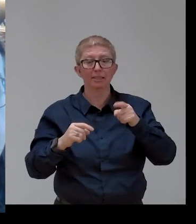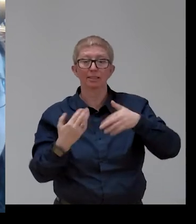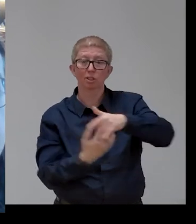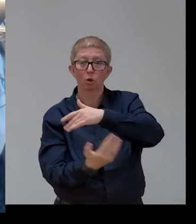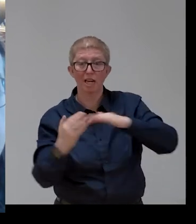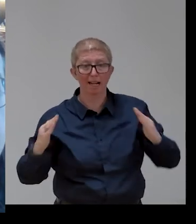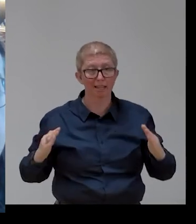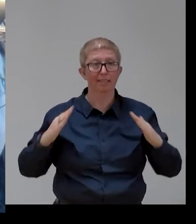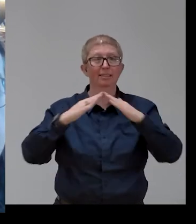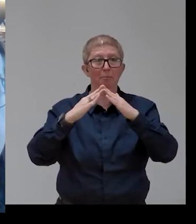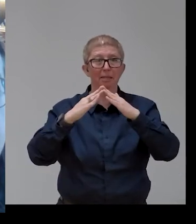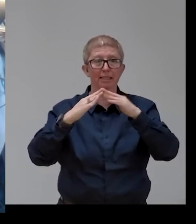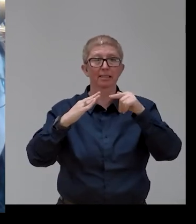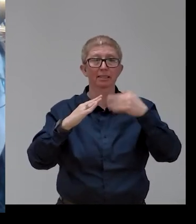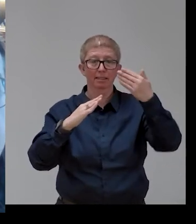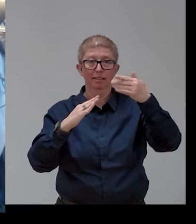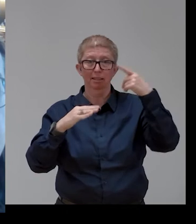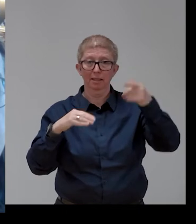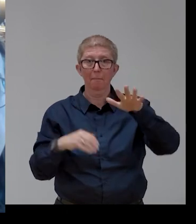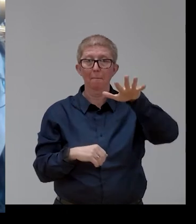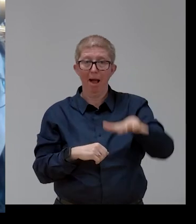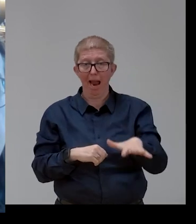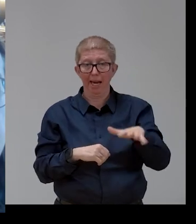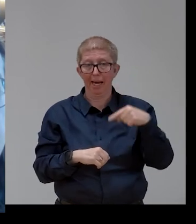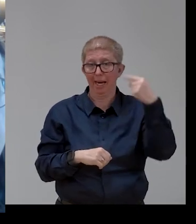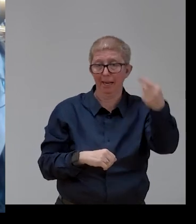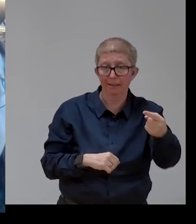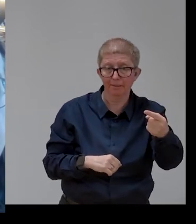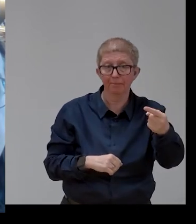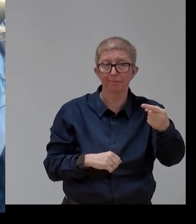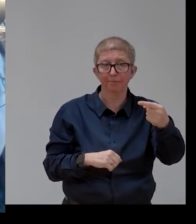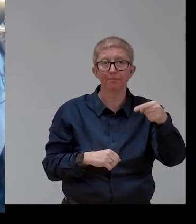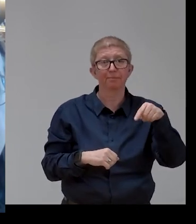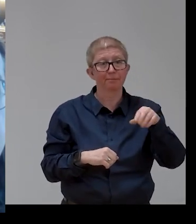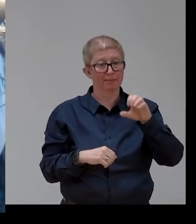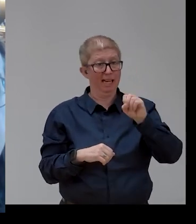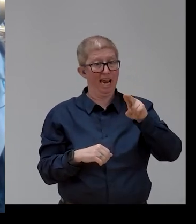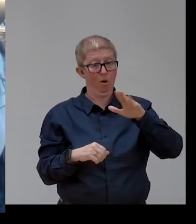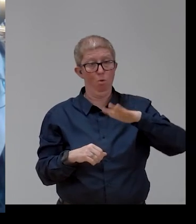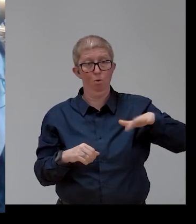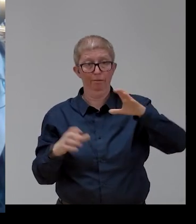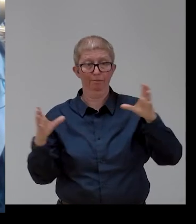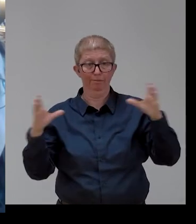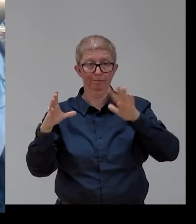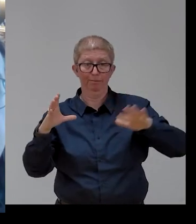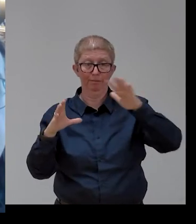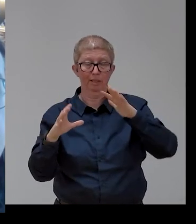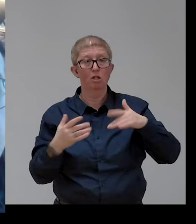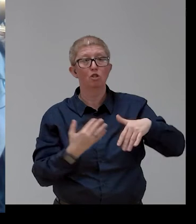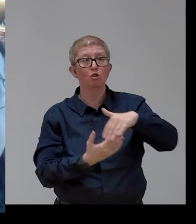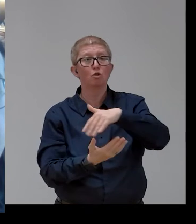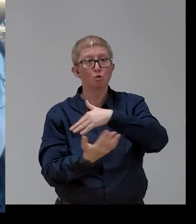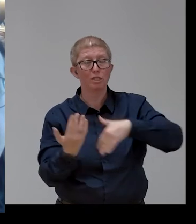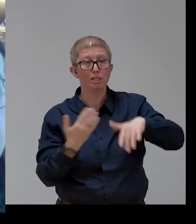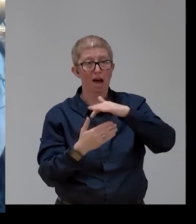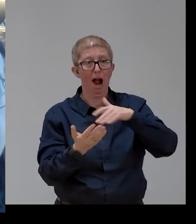political incentive to the implementation of the European Pillar of Social Rights. The action